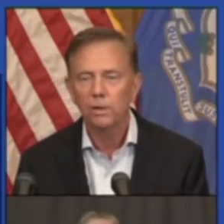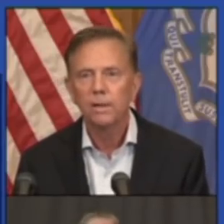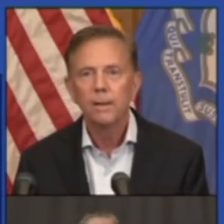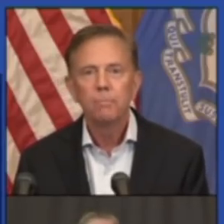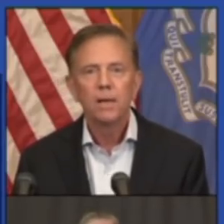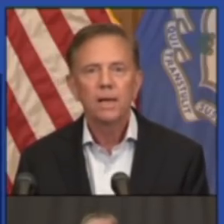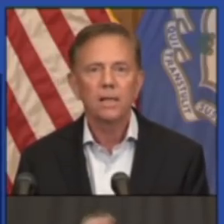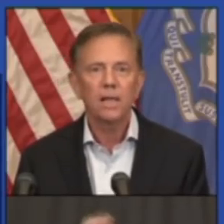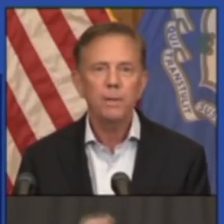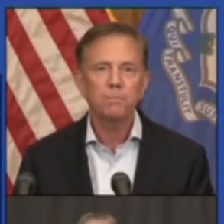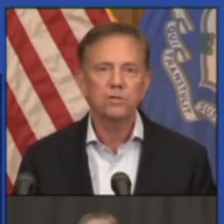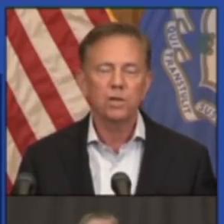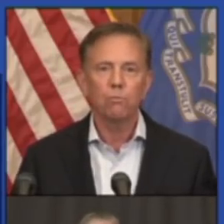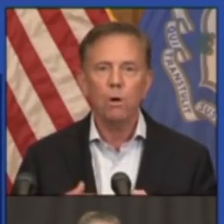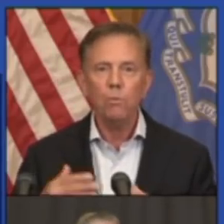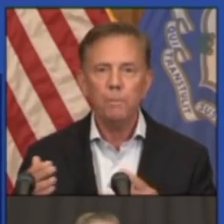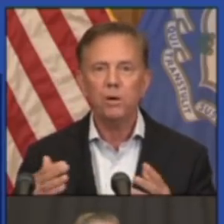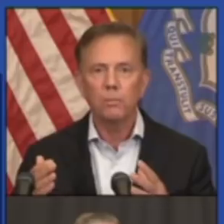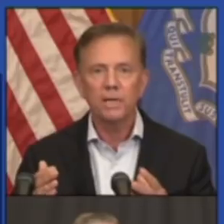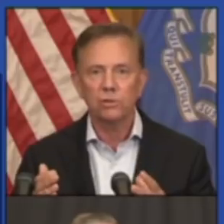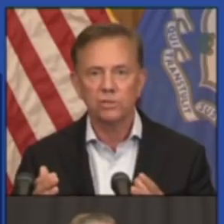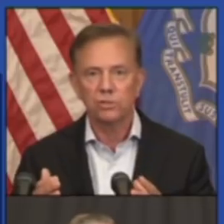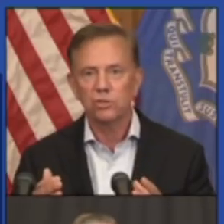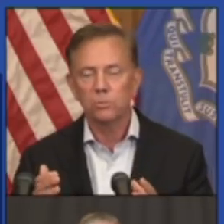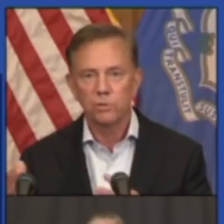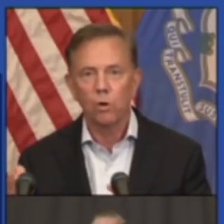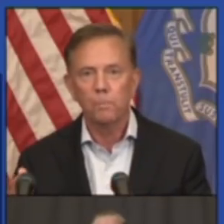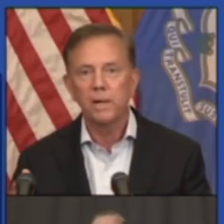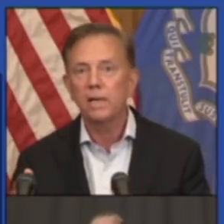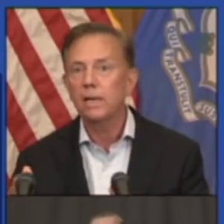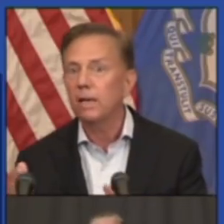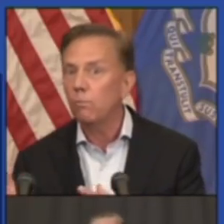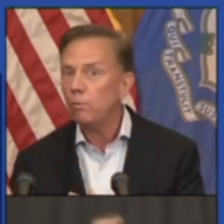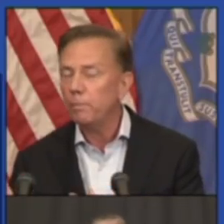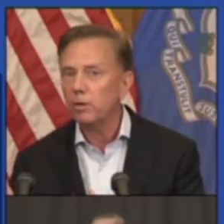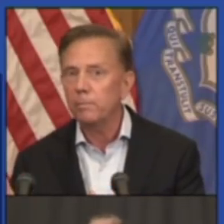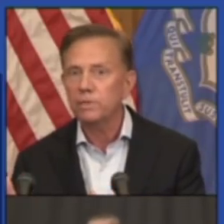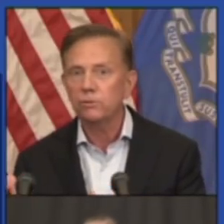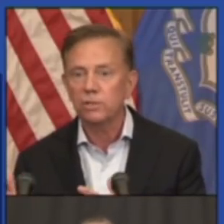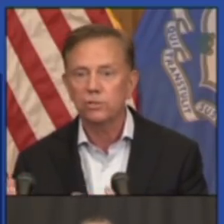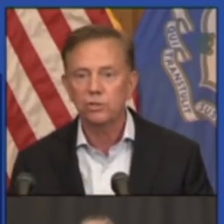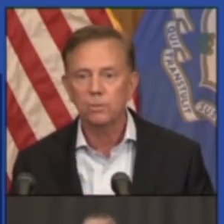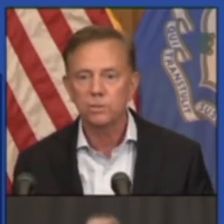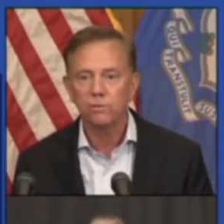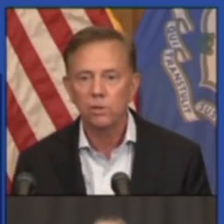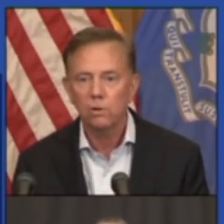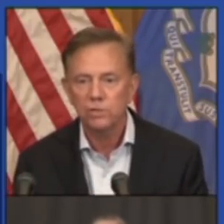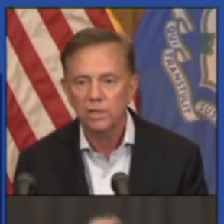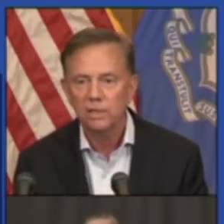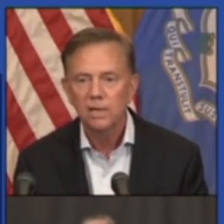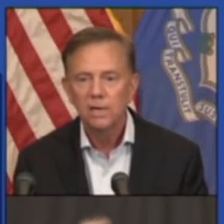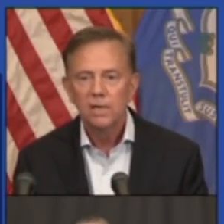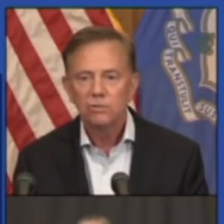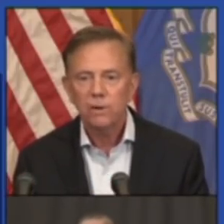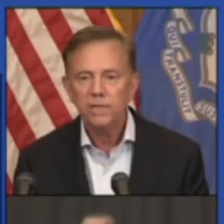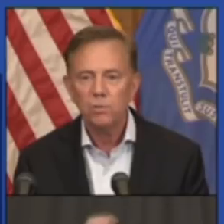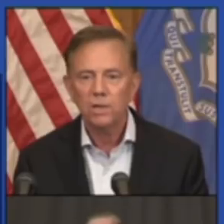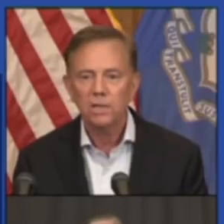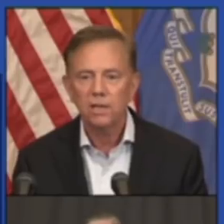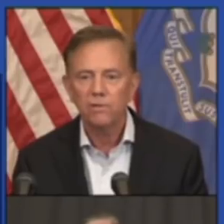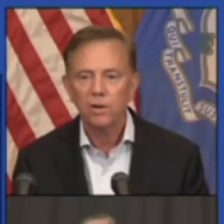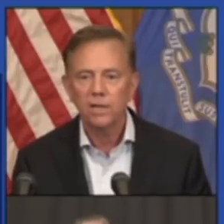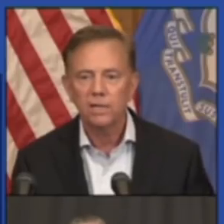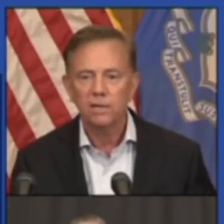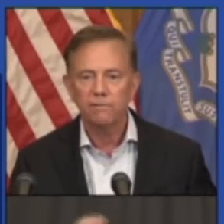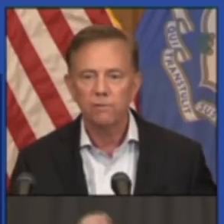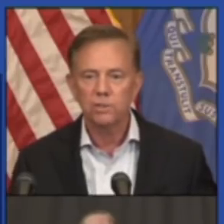forward. And a lot of people said, what will be your metrics in terms of opening and what will be your metrics in terms of closing? So I just wanted